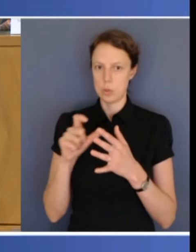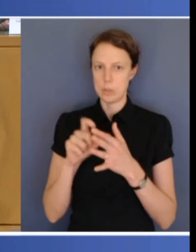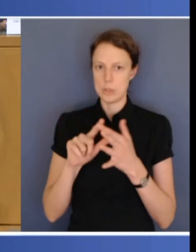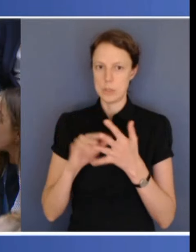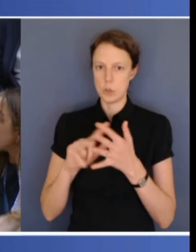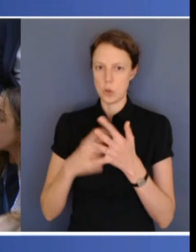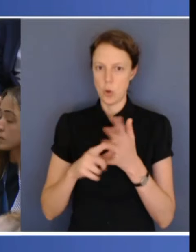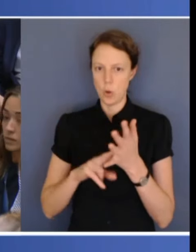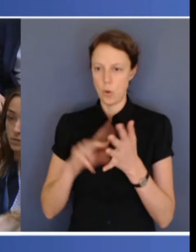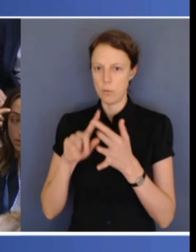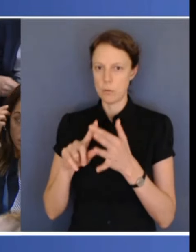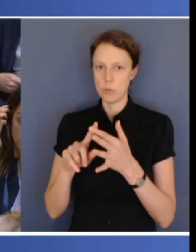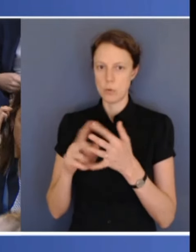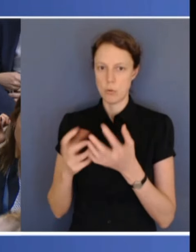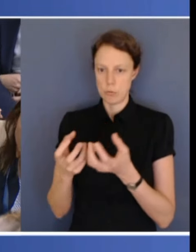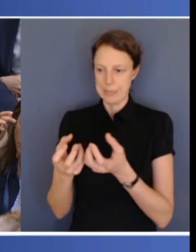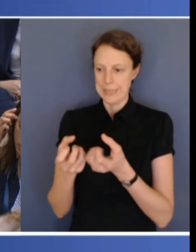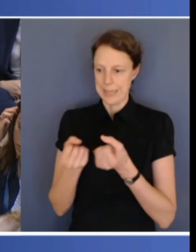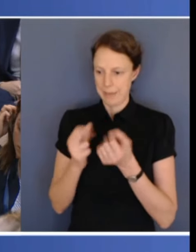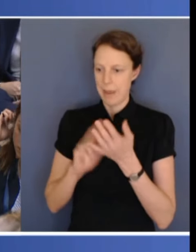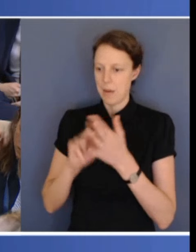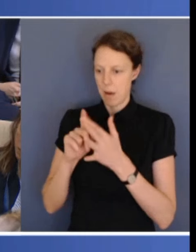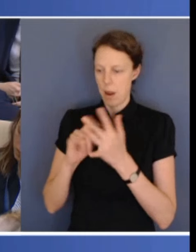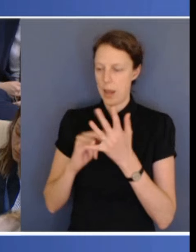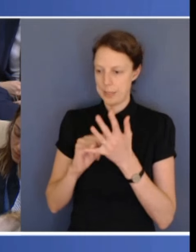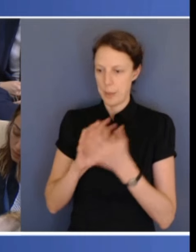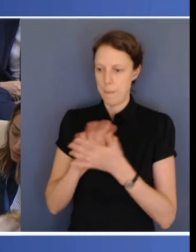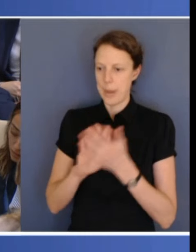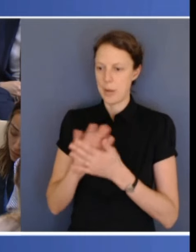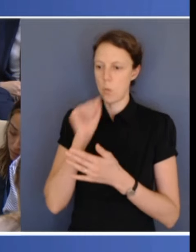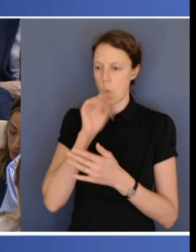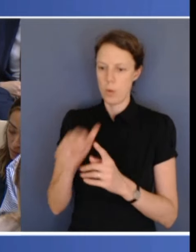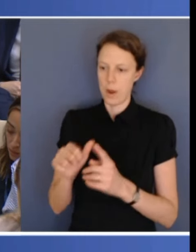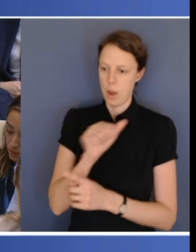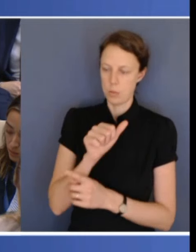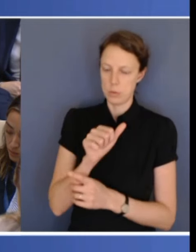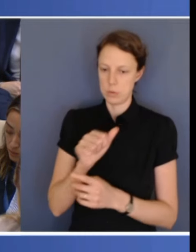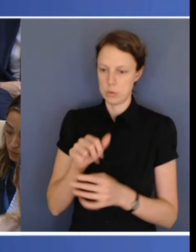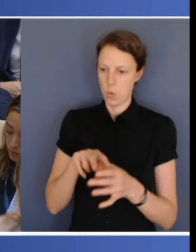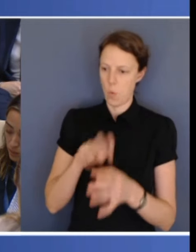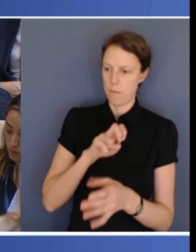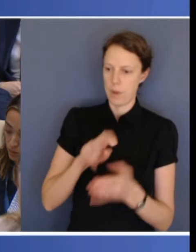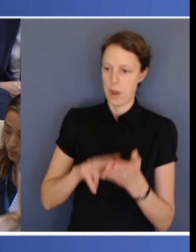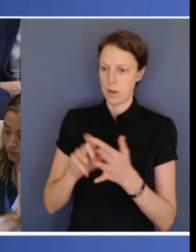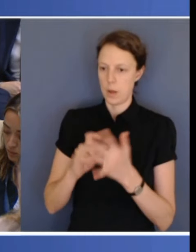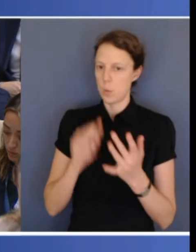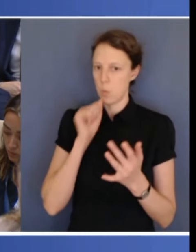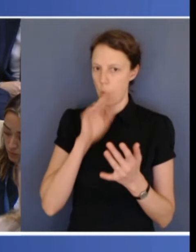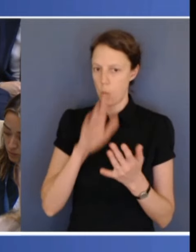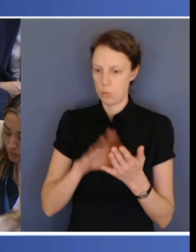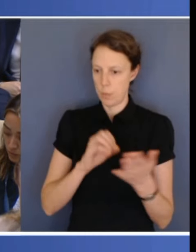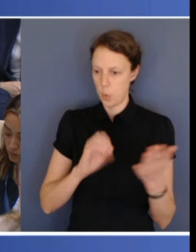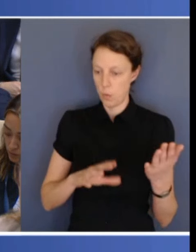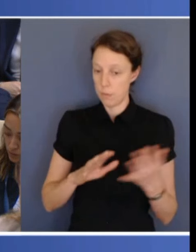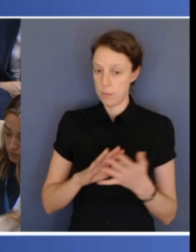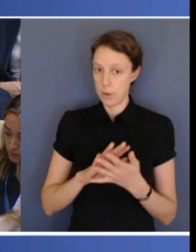You just said that this agreement does not mean that people who deserve to be on the NDIS will be removed. Does this mean there are people